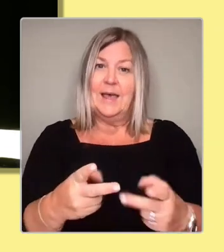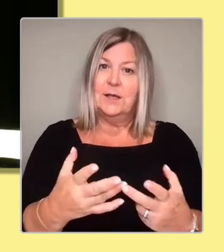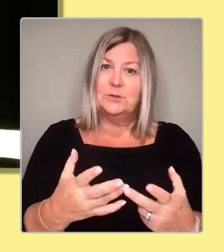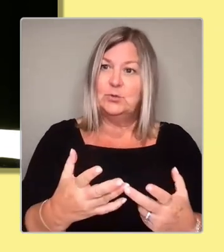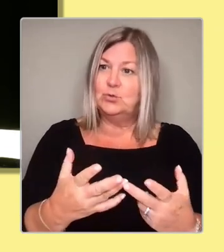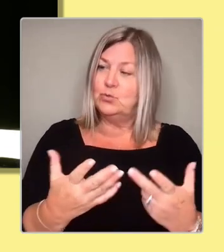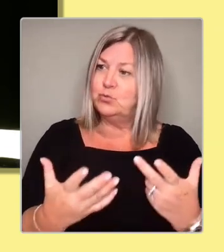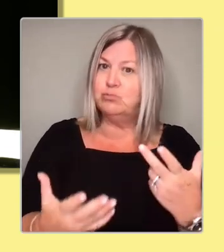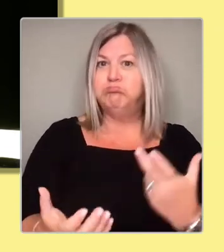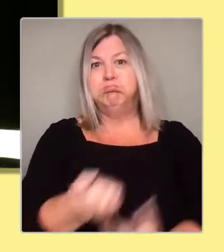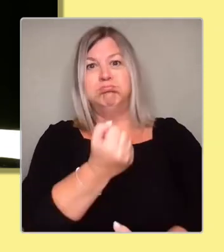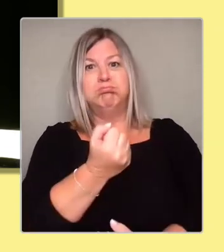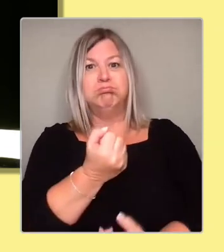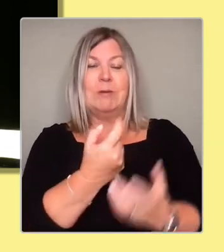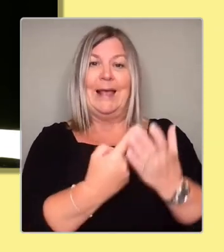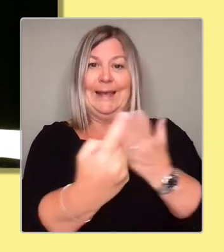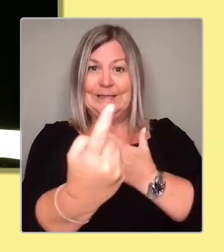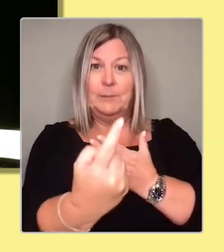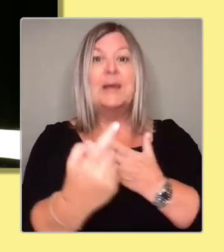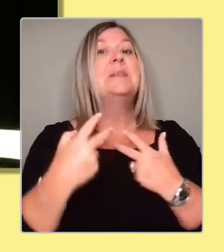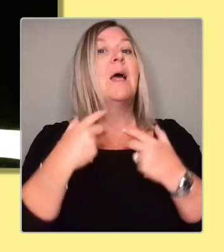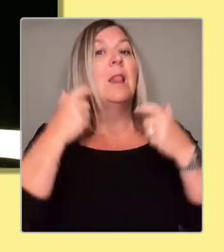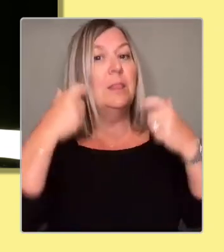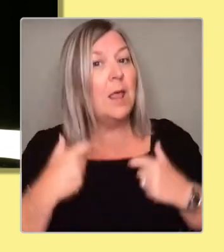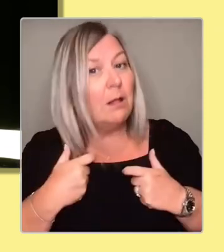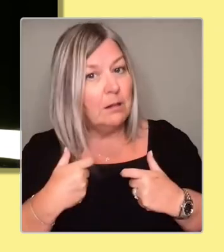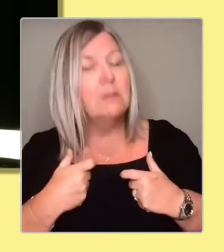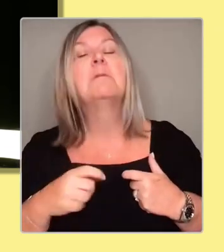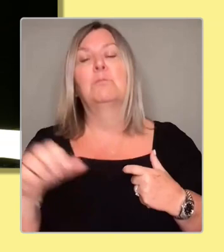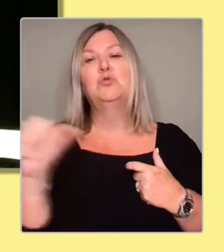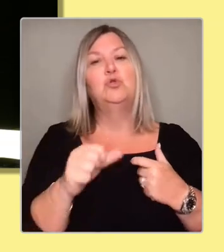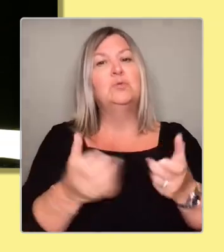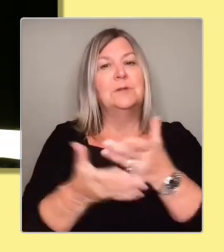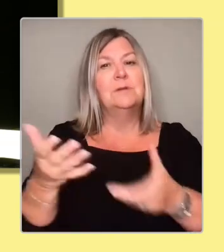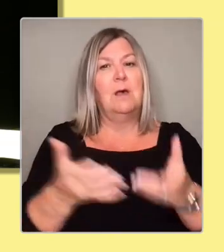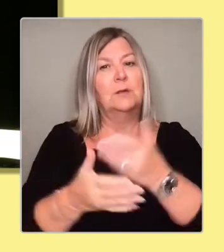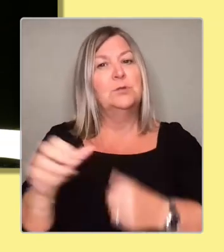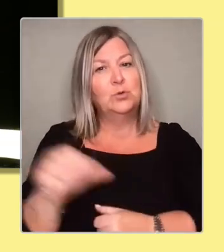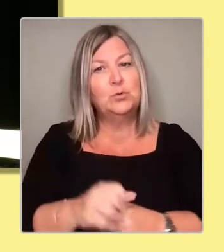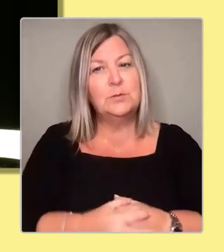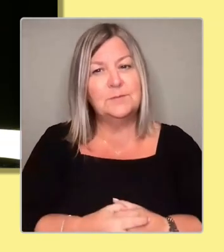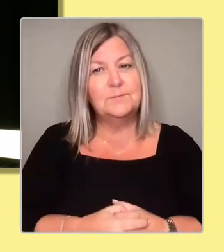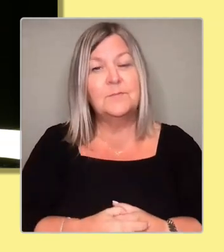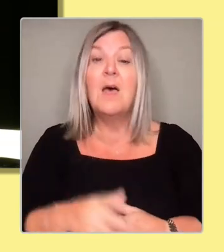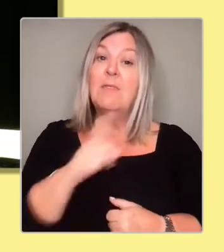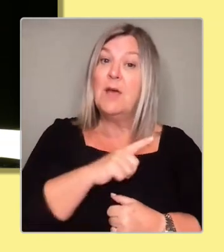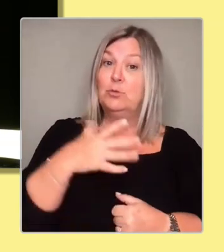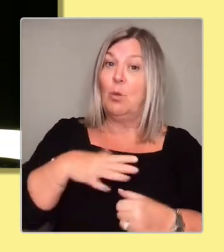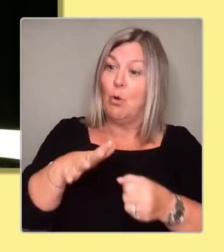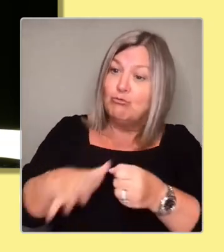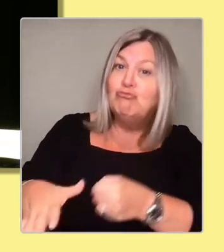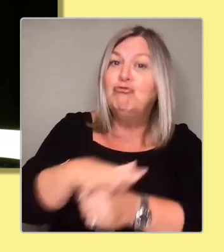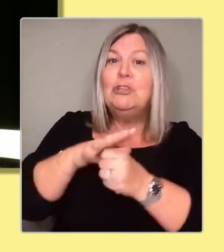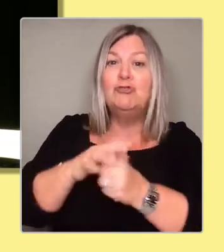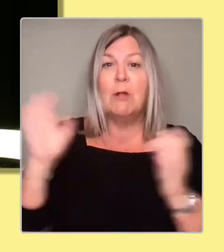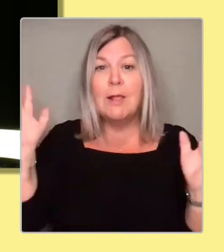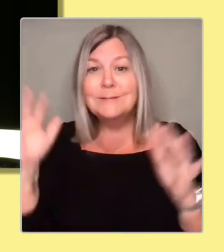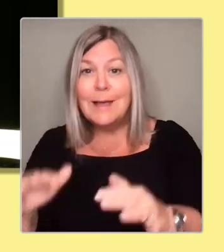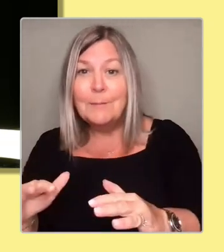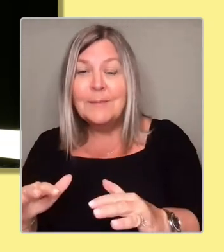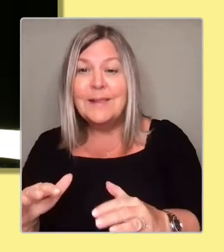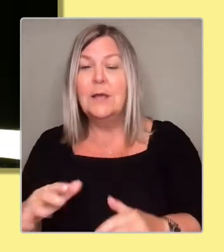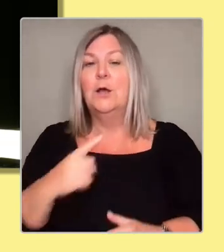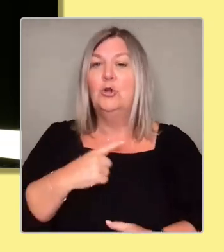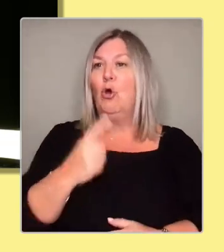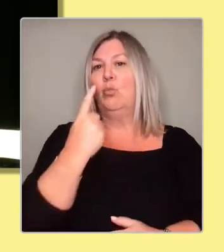we should discuss that, because that's why I want to bring forward Regional Assembly. It's not a one-off special conference where you all have to go to Edinburgh or Glasgow. Actually, in